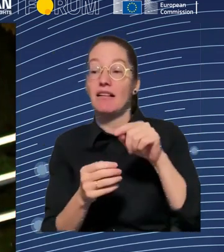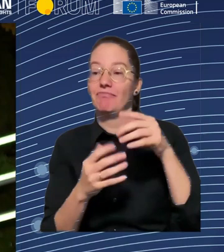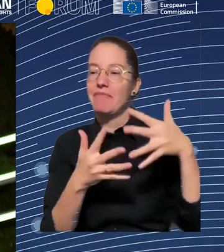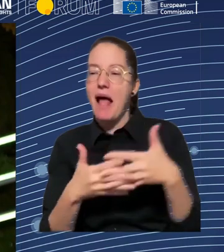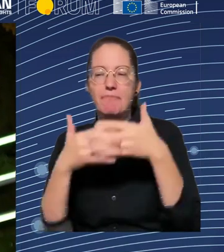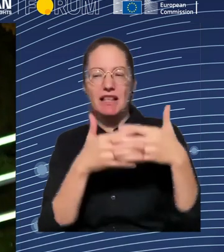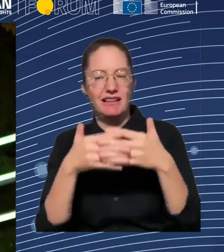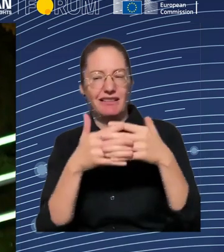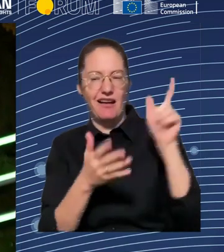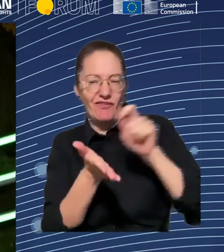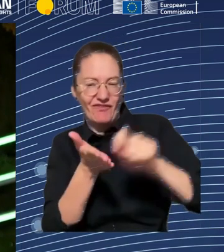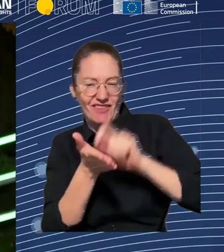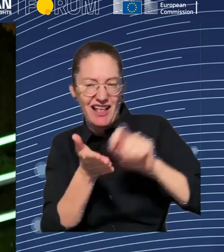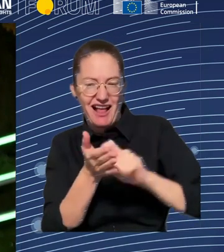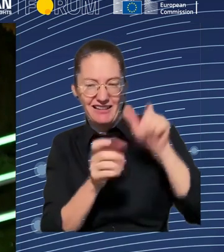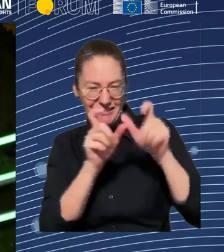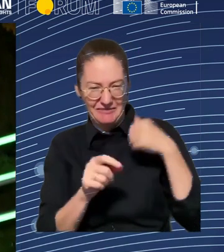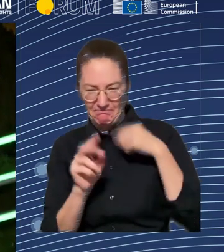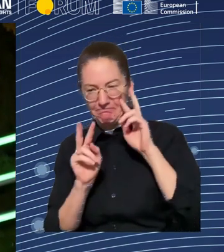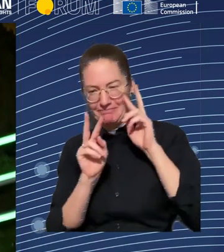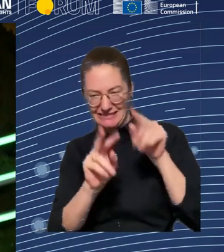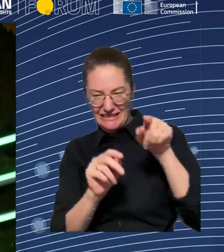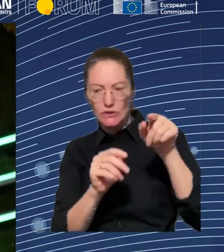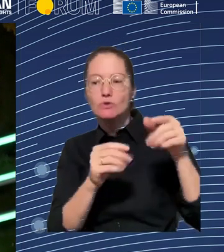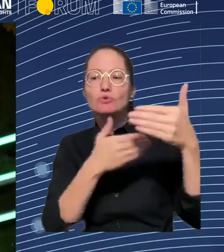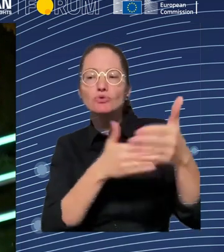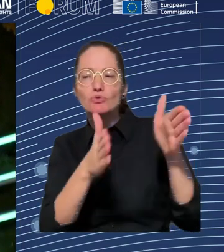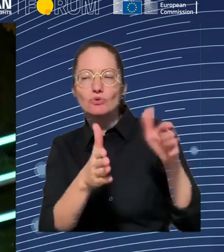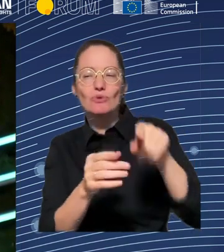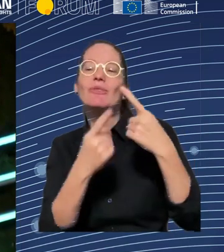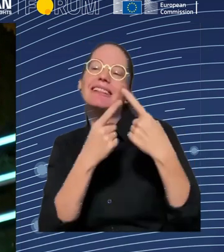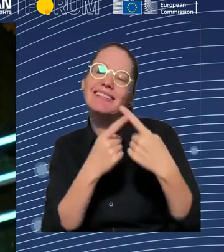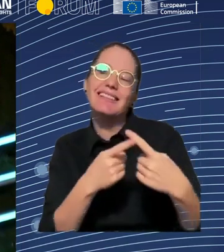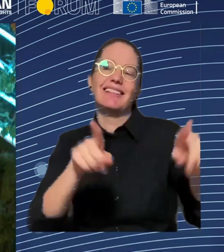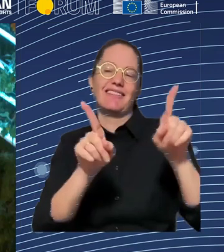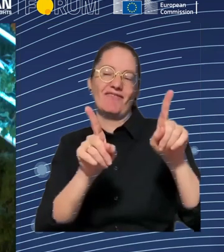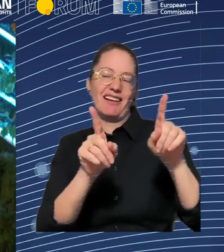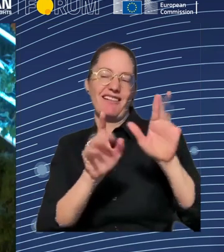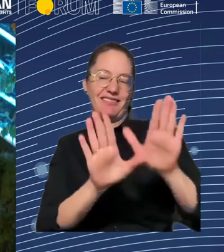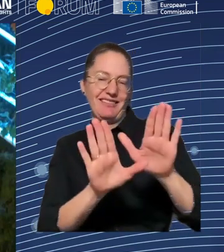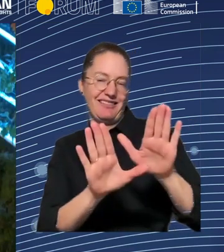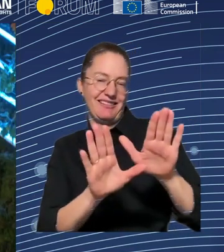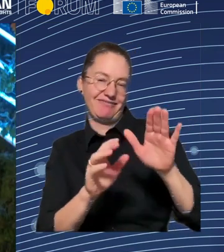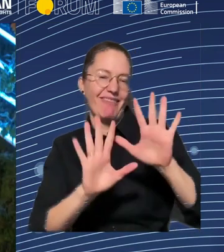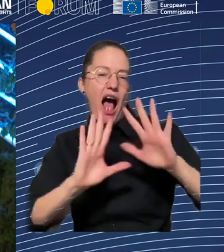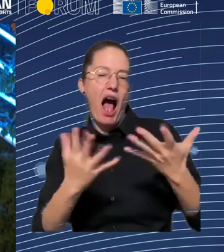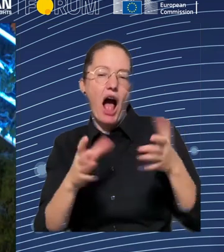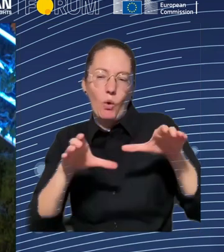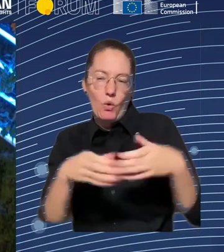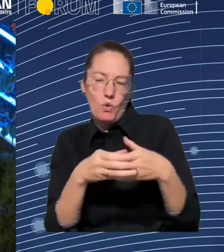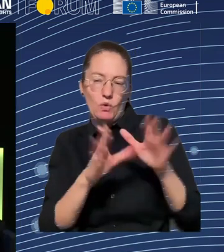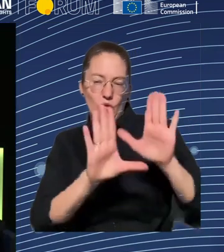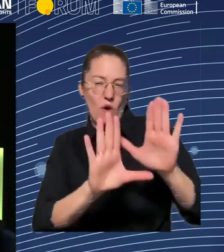do that in a much more constructive process. Great. Thank you. Annette? Yeah. I mean, just to build on that,